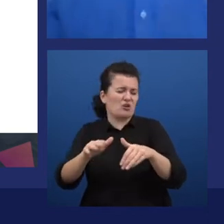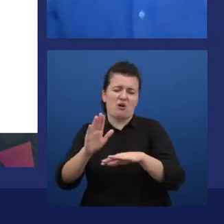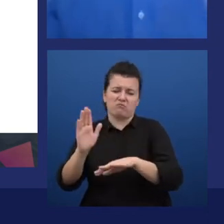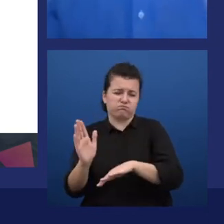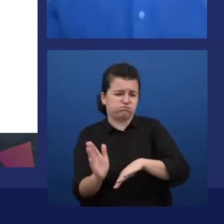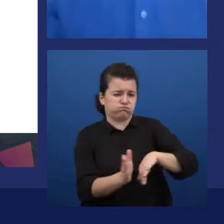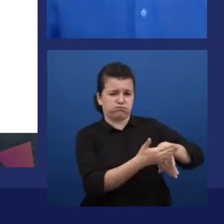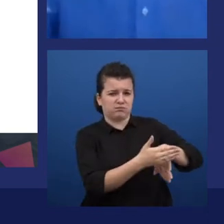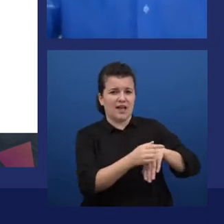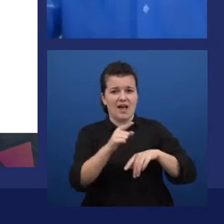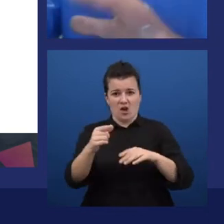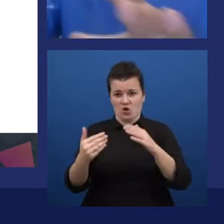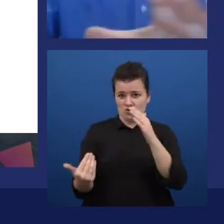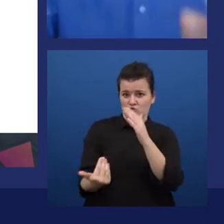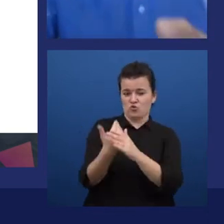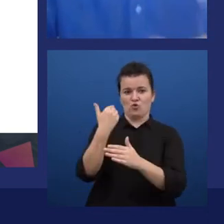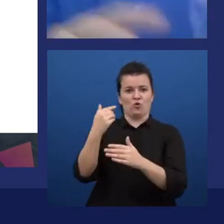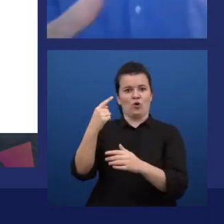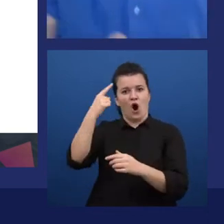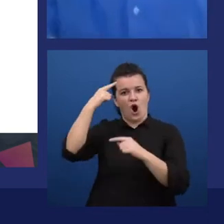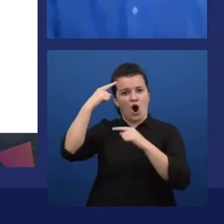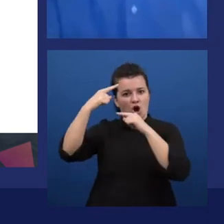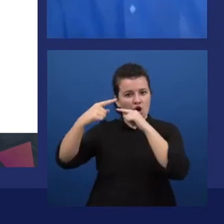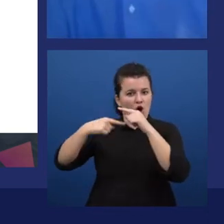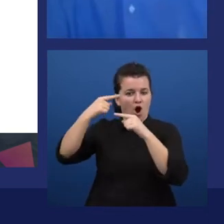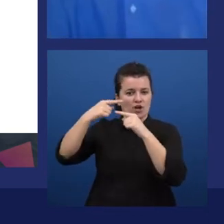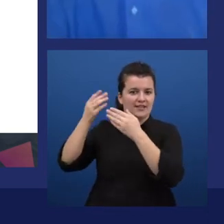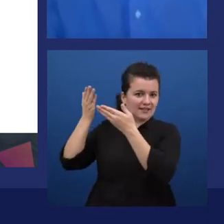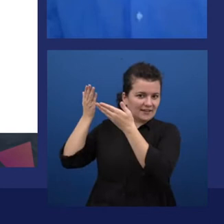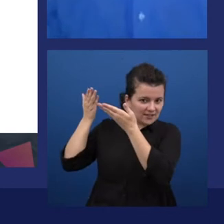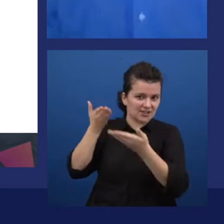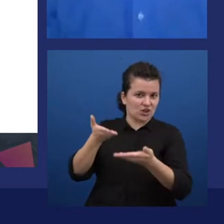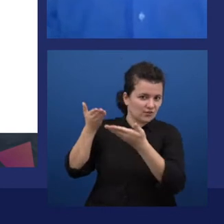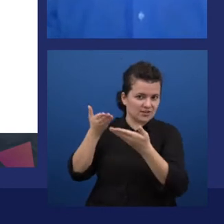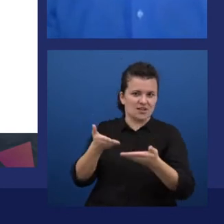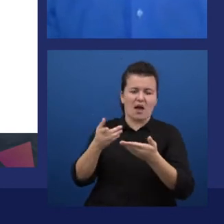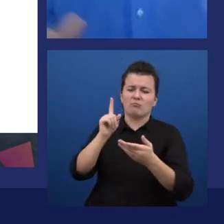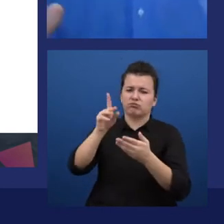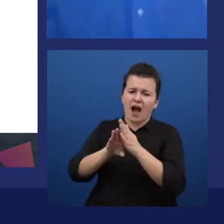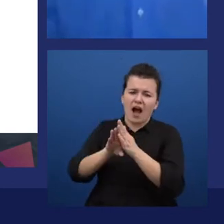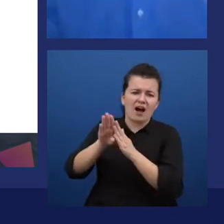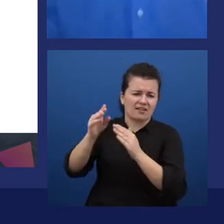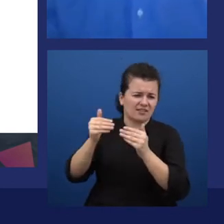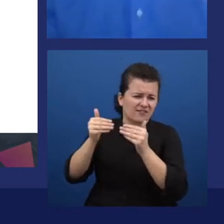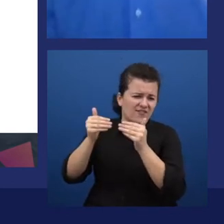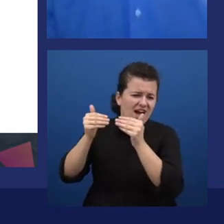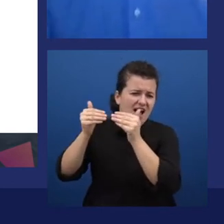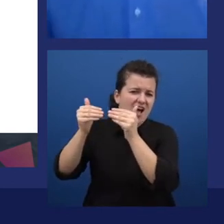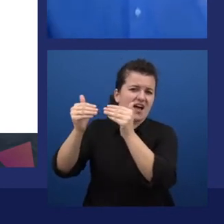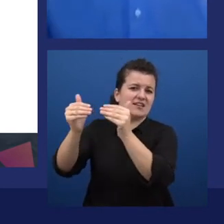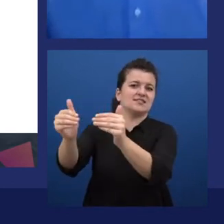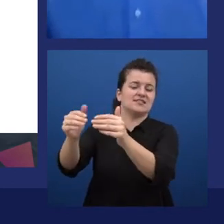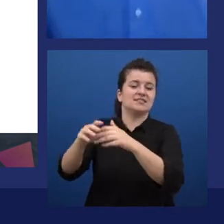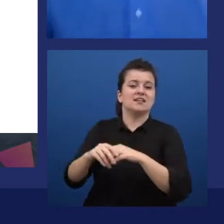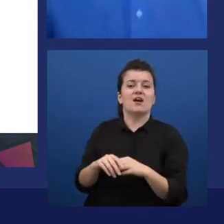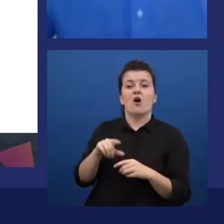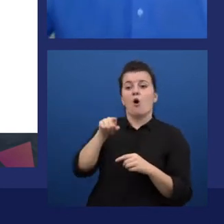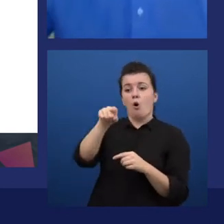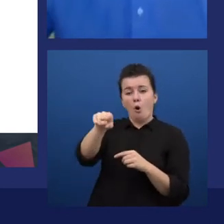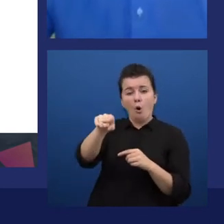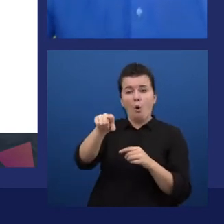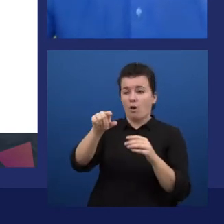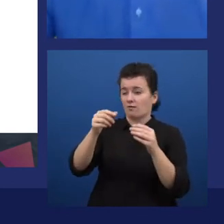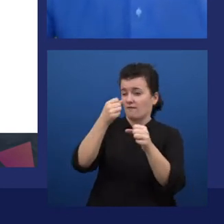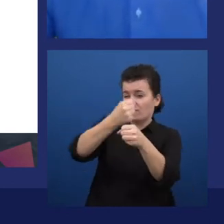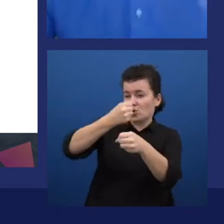more advanced way with everything that I show you so far, but bundled into one real application